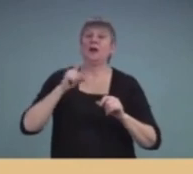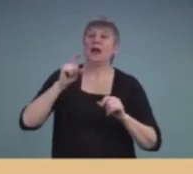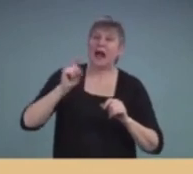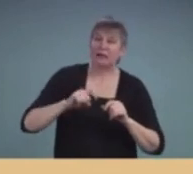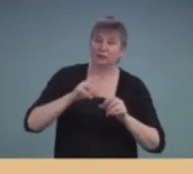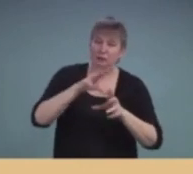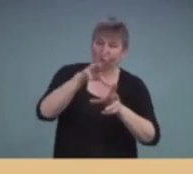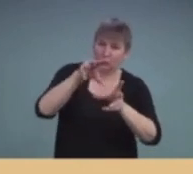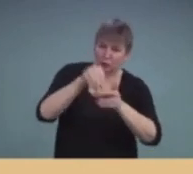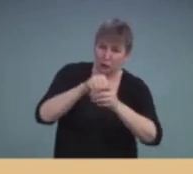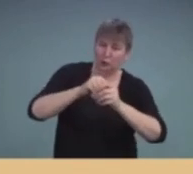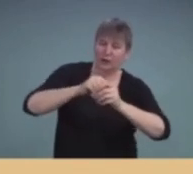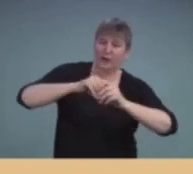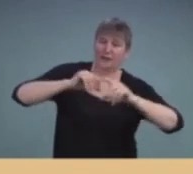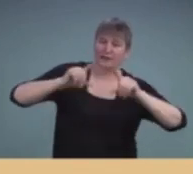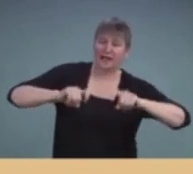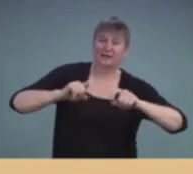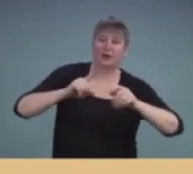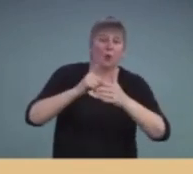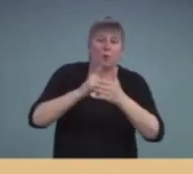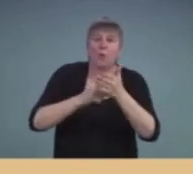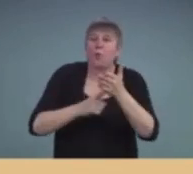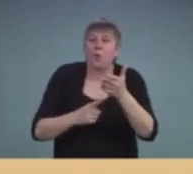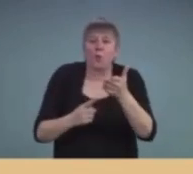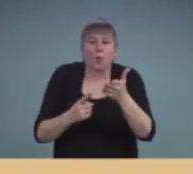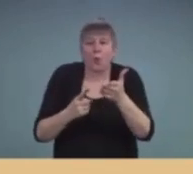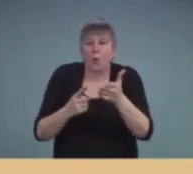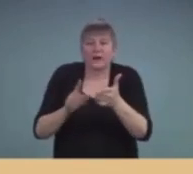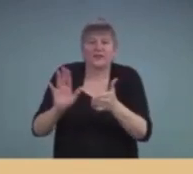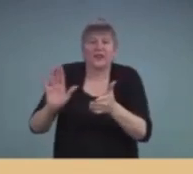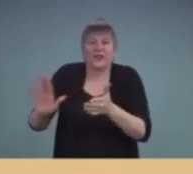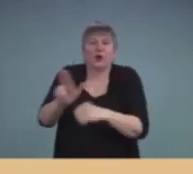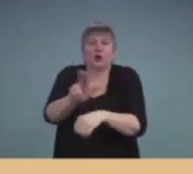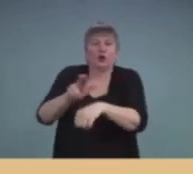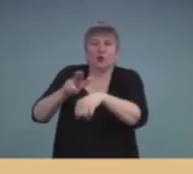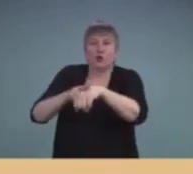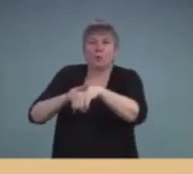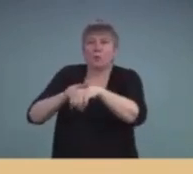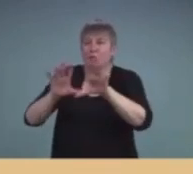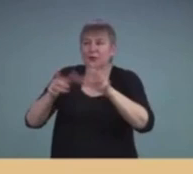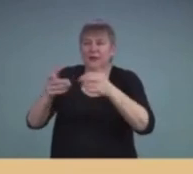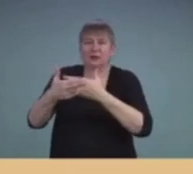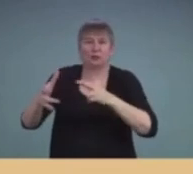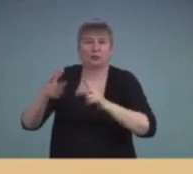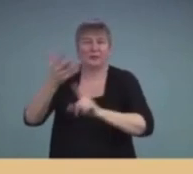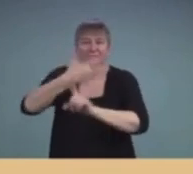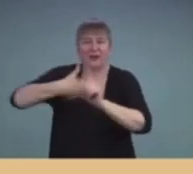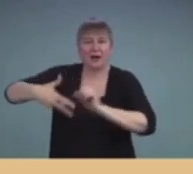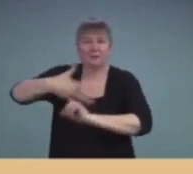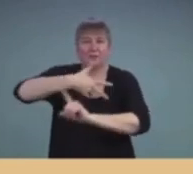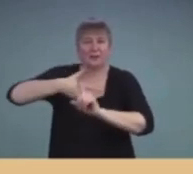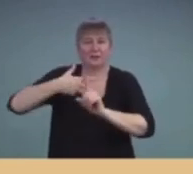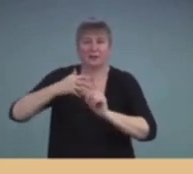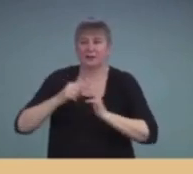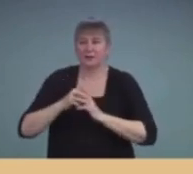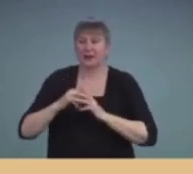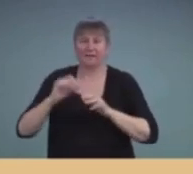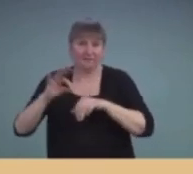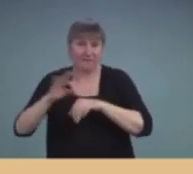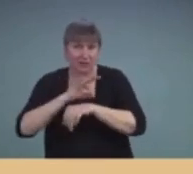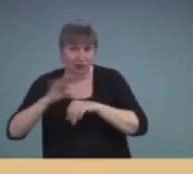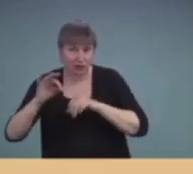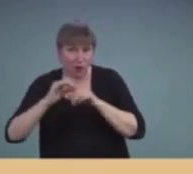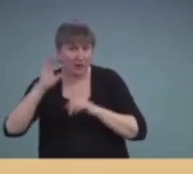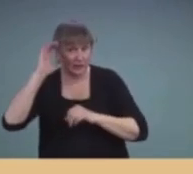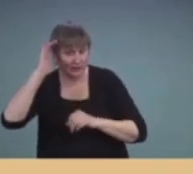environment of the classroom. Whether you do a functional listening evaluation, whether you do in the